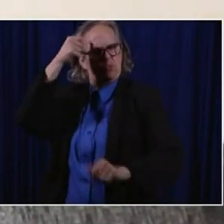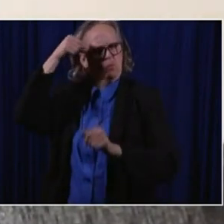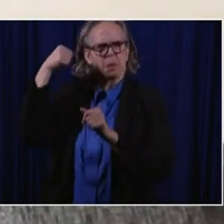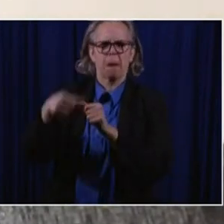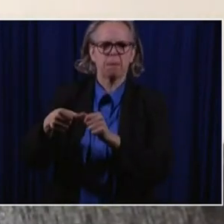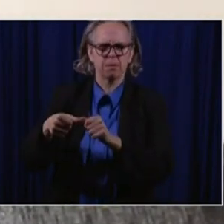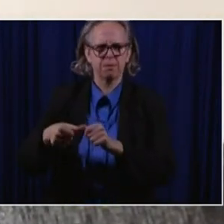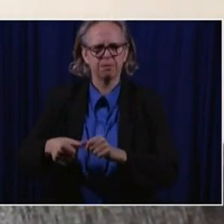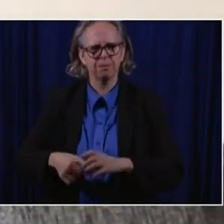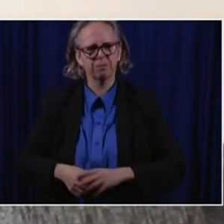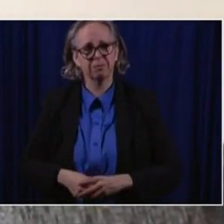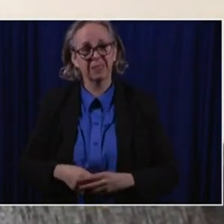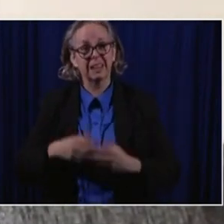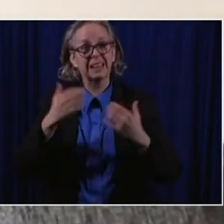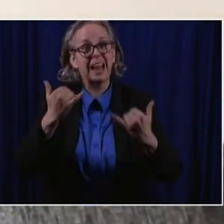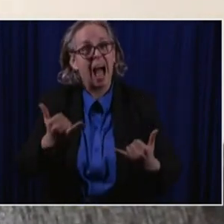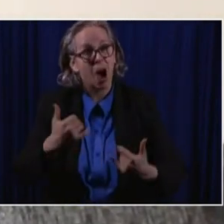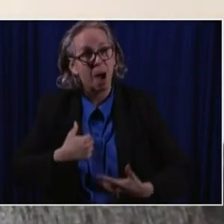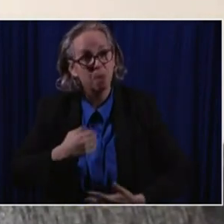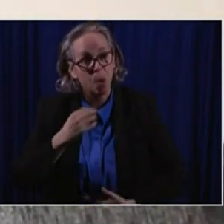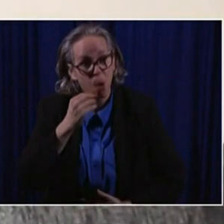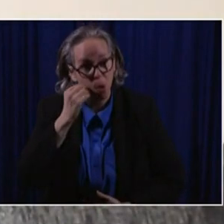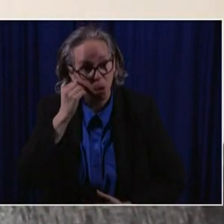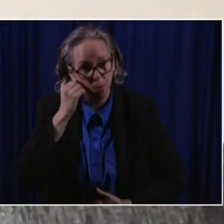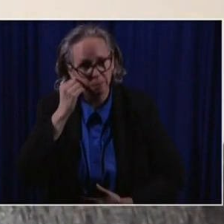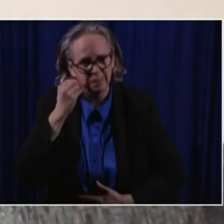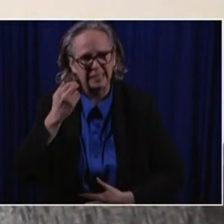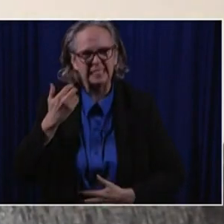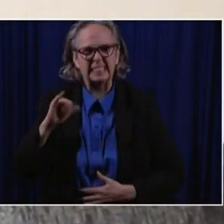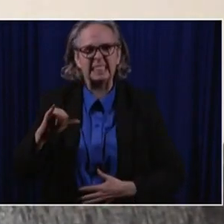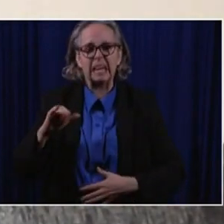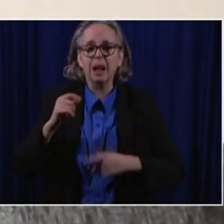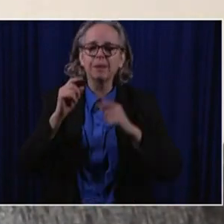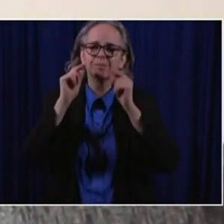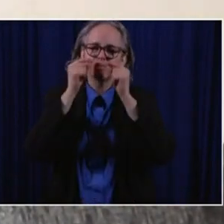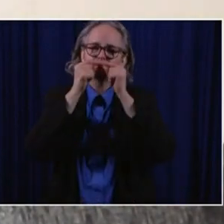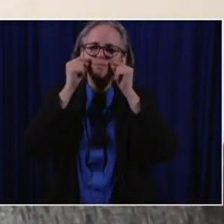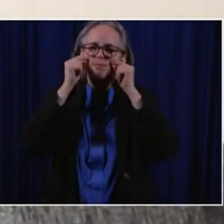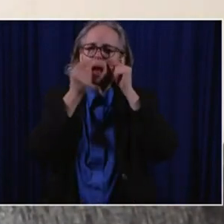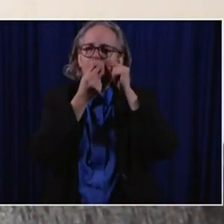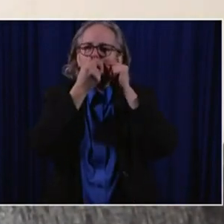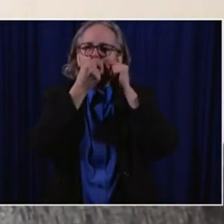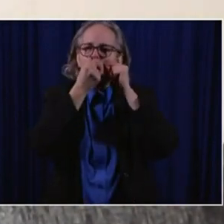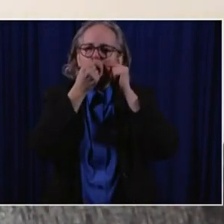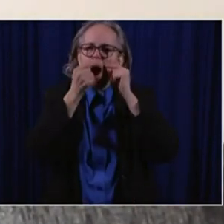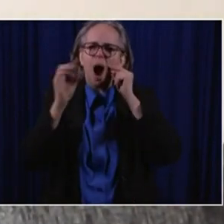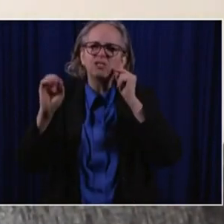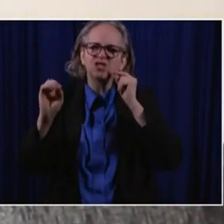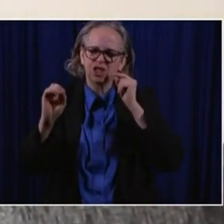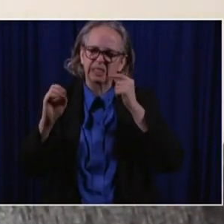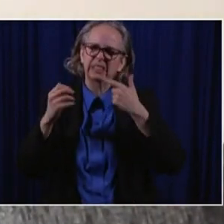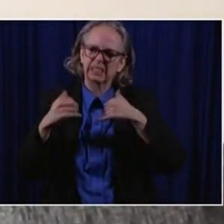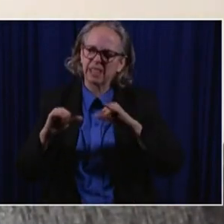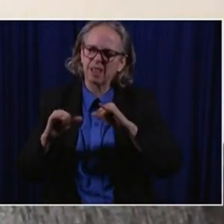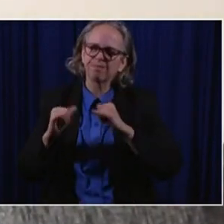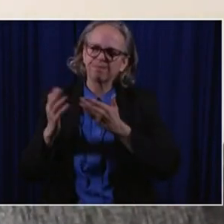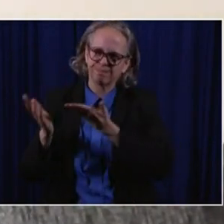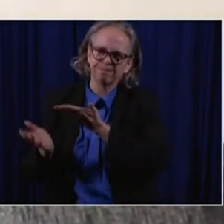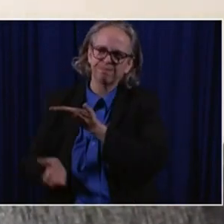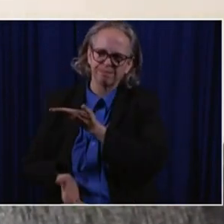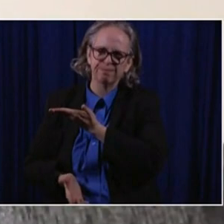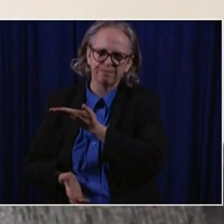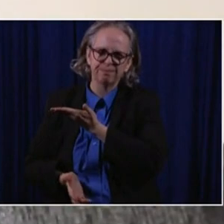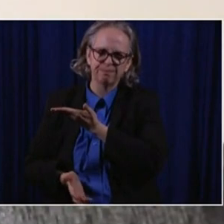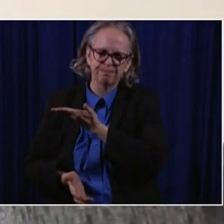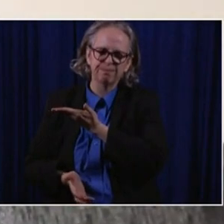thank goodness, but I am home and I'm still on oxygen. Um, I unfortunately will be getting lumped into the long